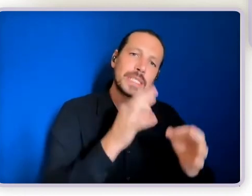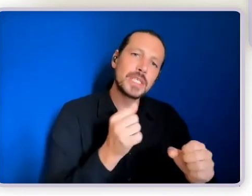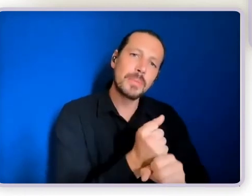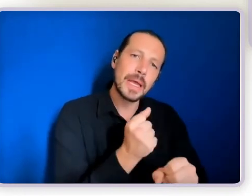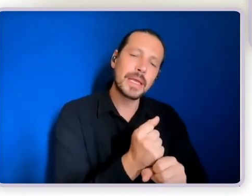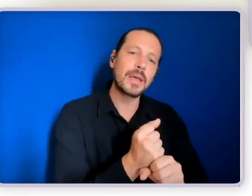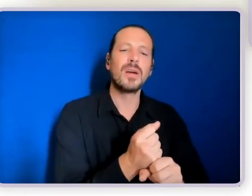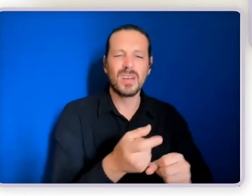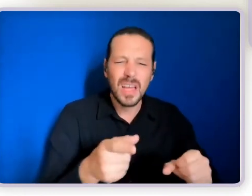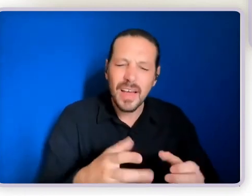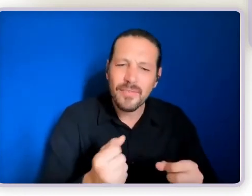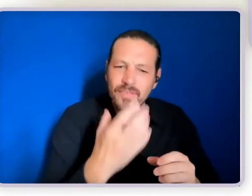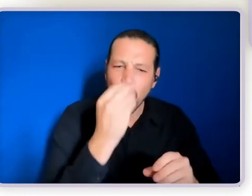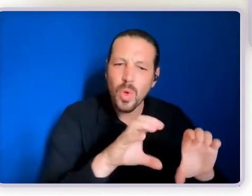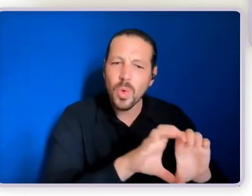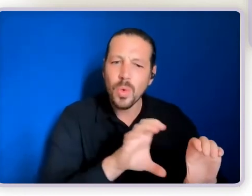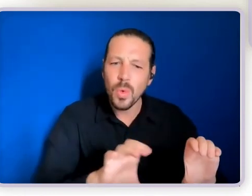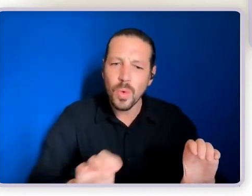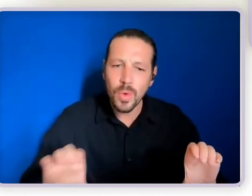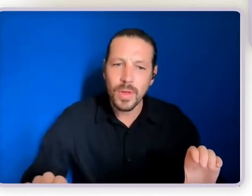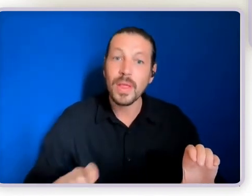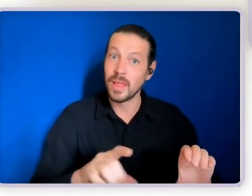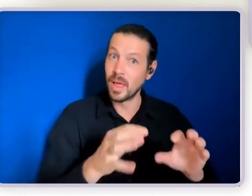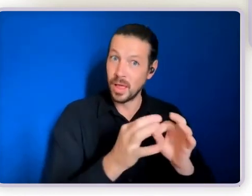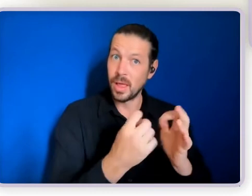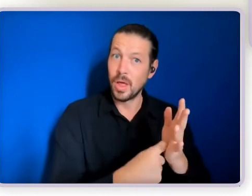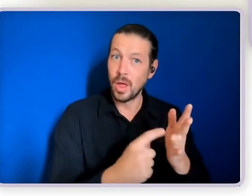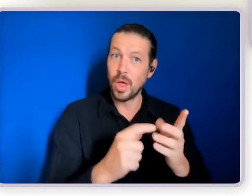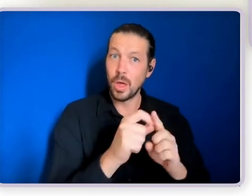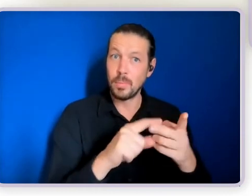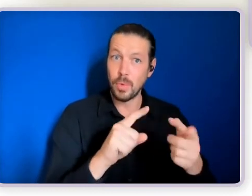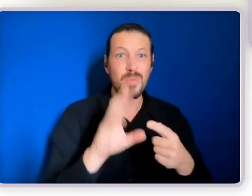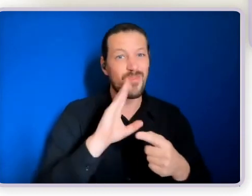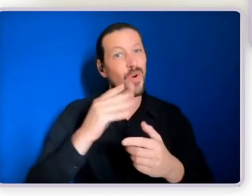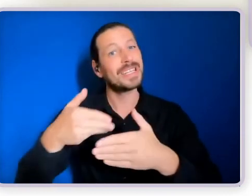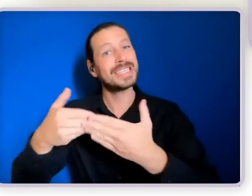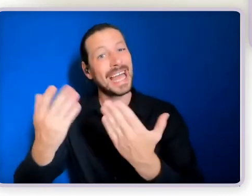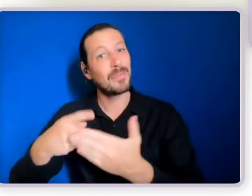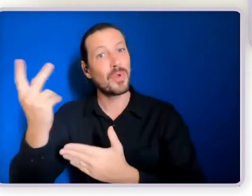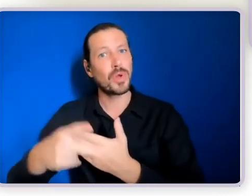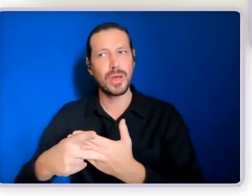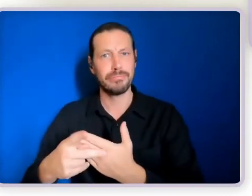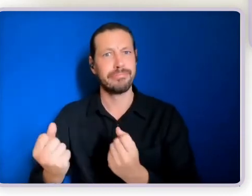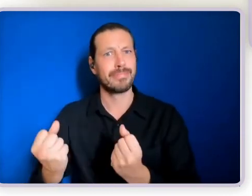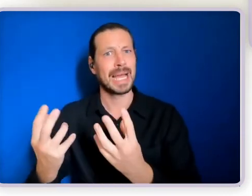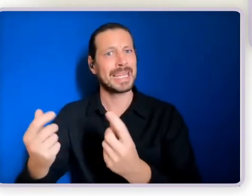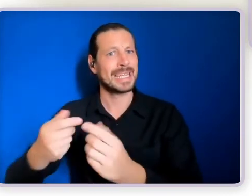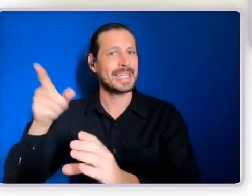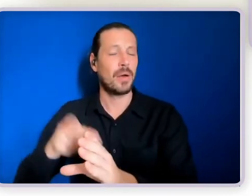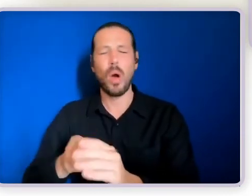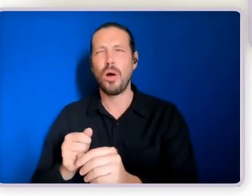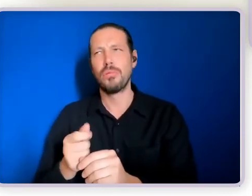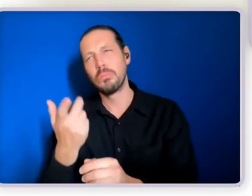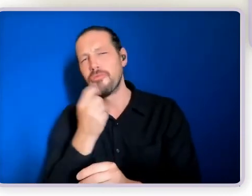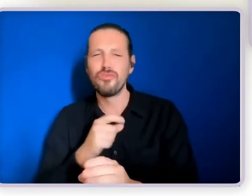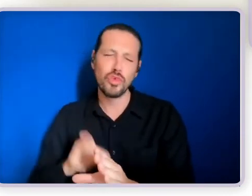down the bottom there is actually where Brady Brady went to a day center he was in a day program for many many years that was well not many years but that's where he